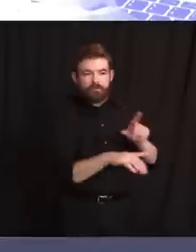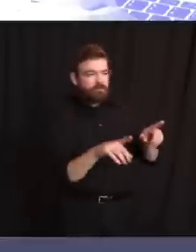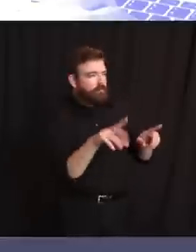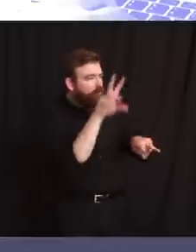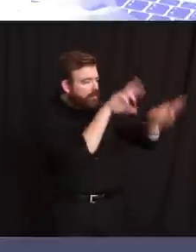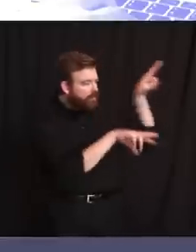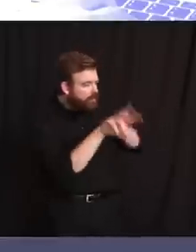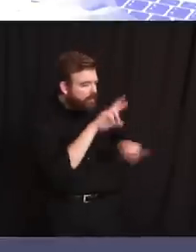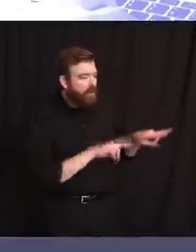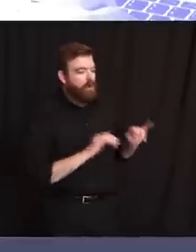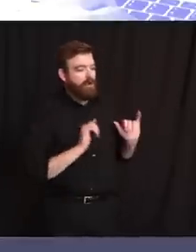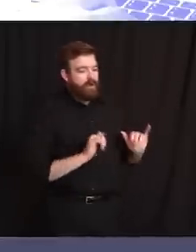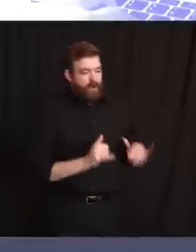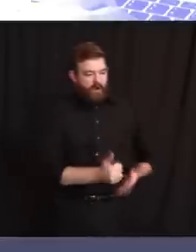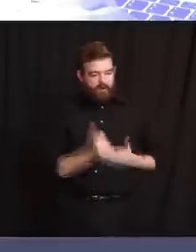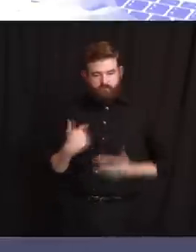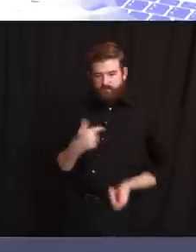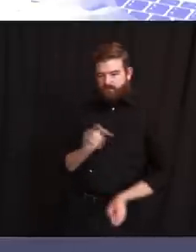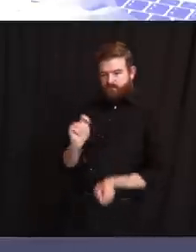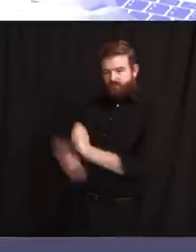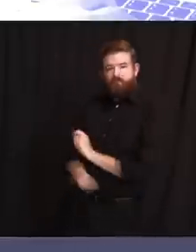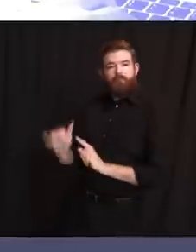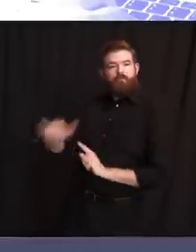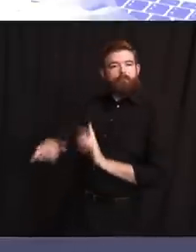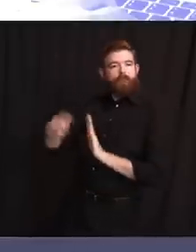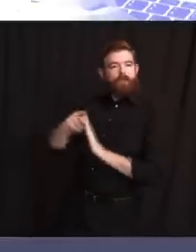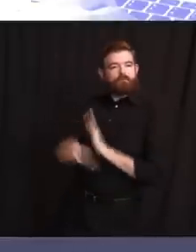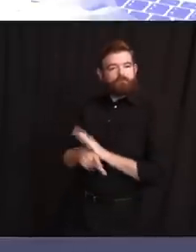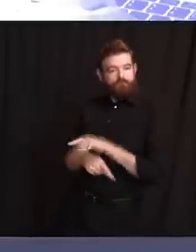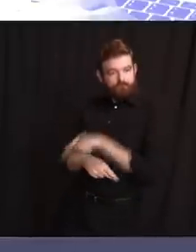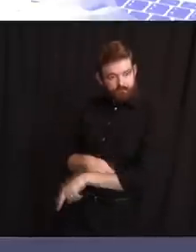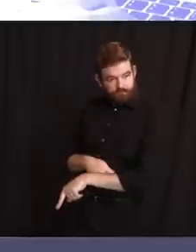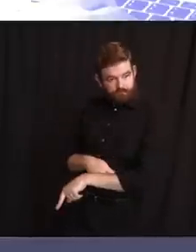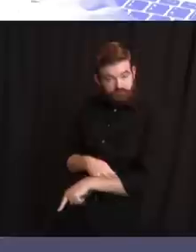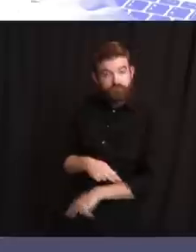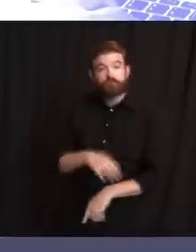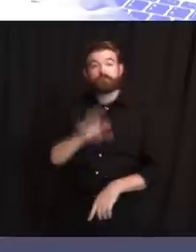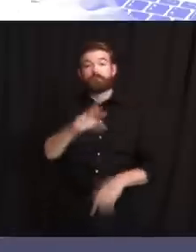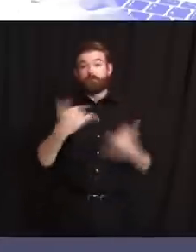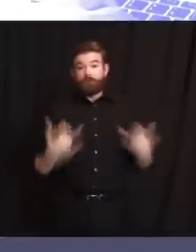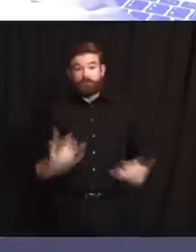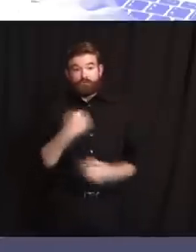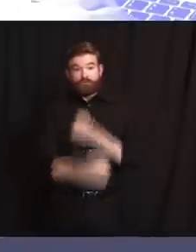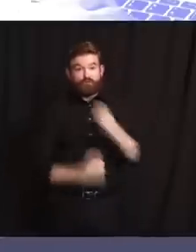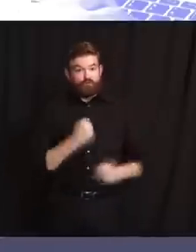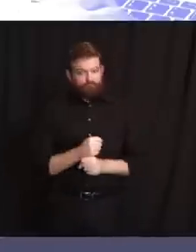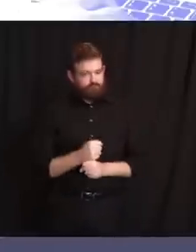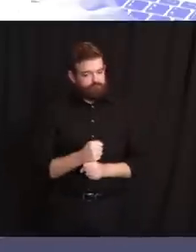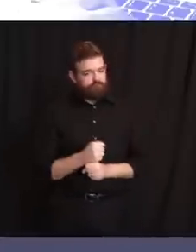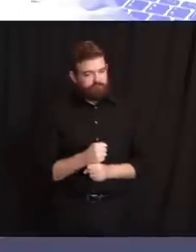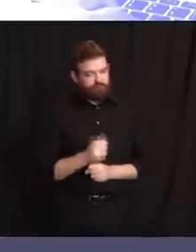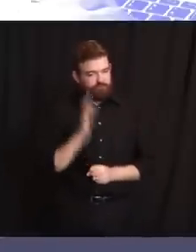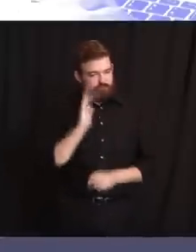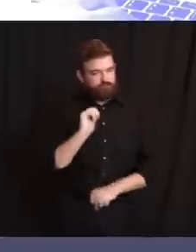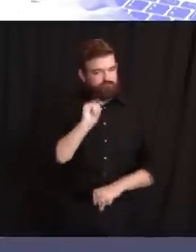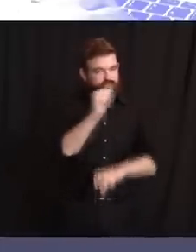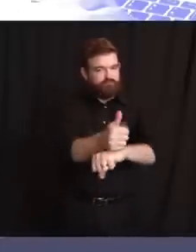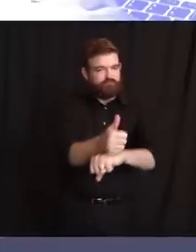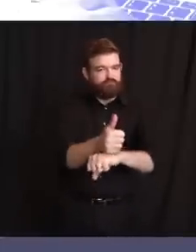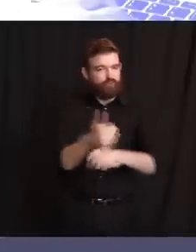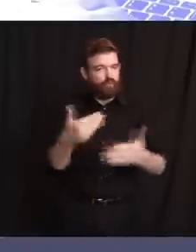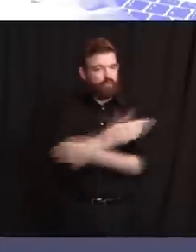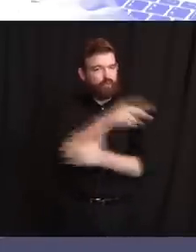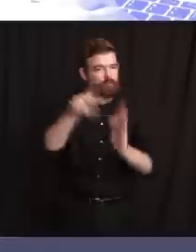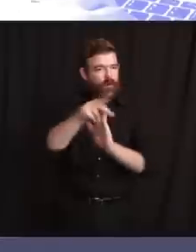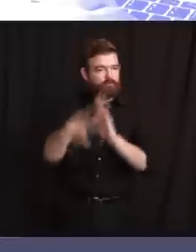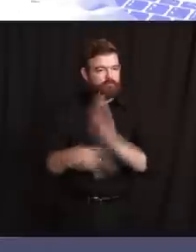And finally, we intend to build an incident response team in our division on civil rights. We will have